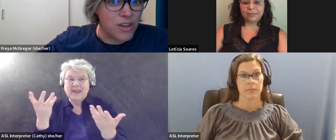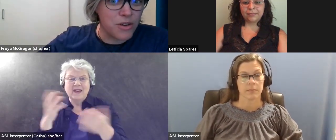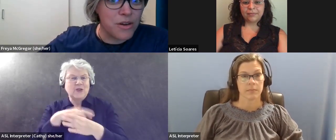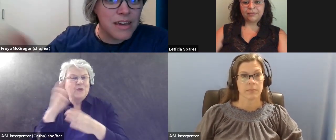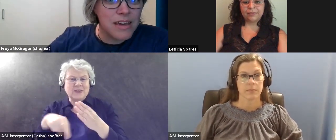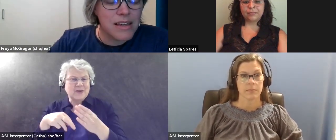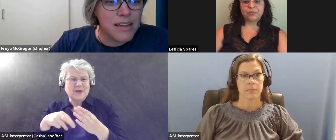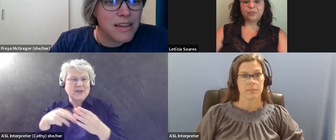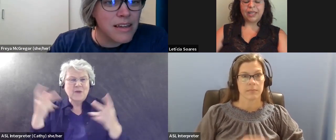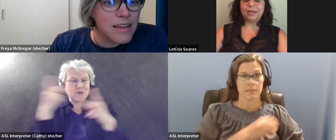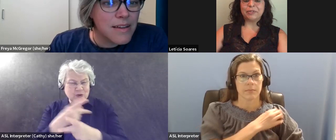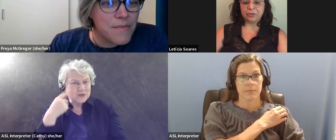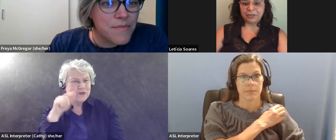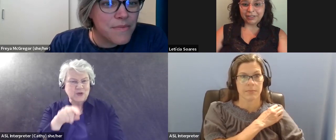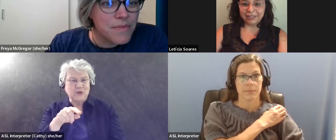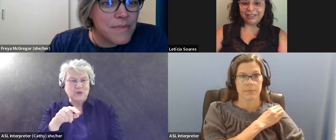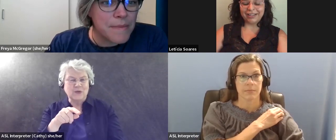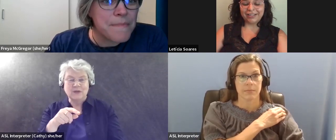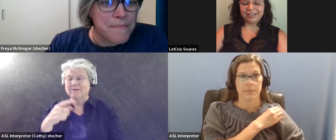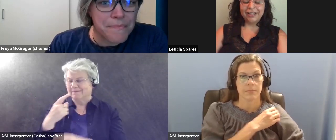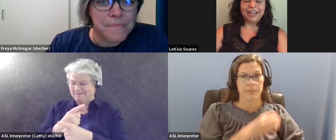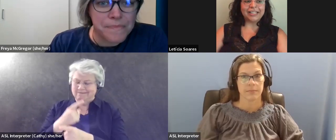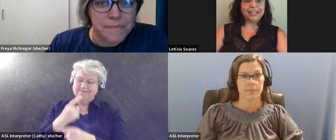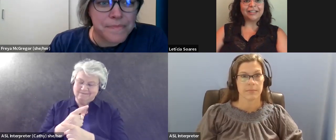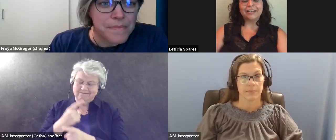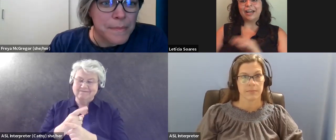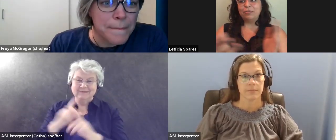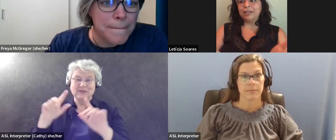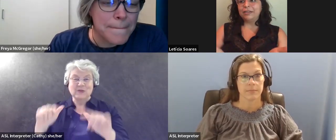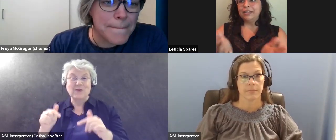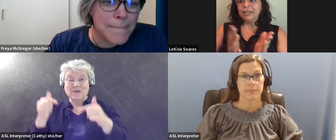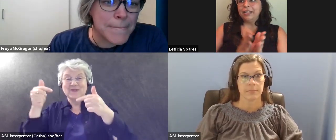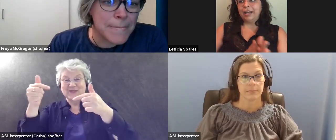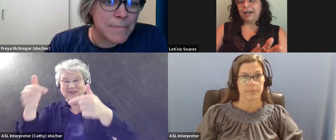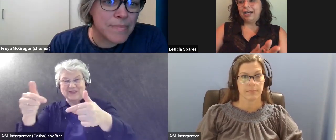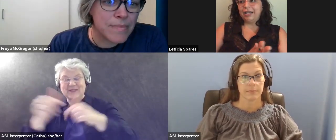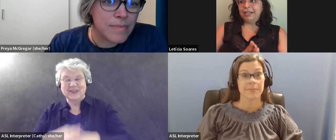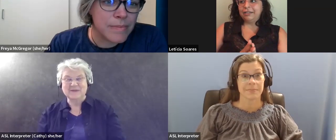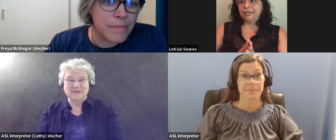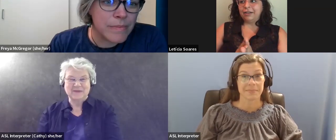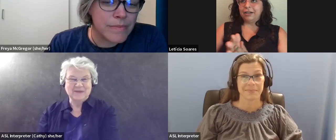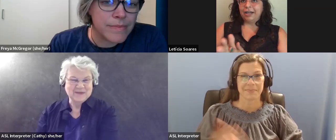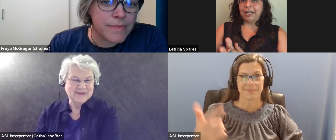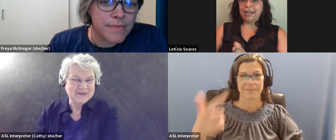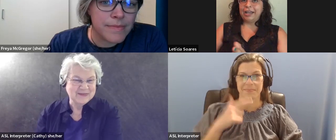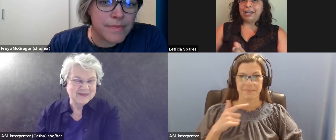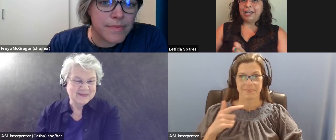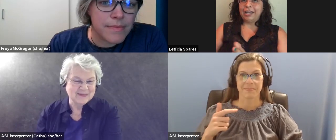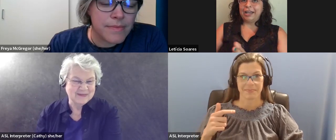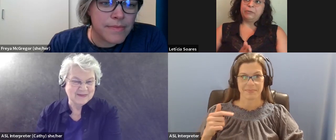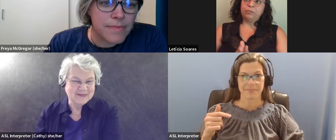worse for you. Absolutely. Yes. Yes. And I can, I mean, I, I